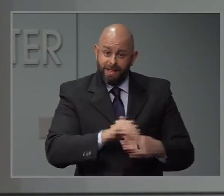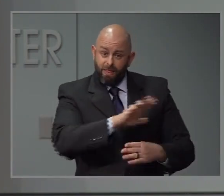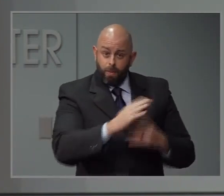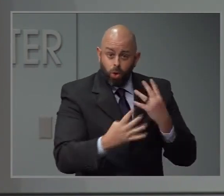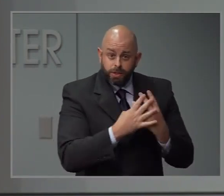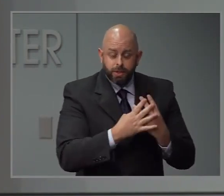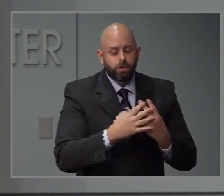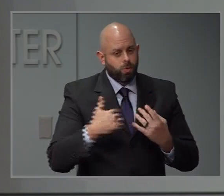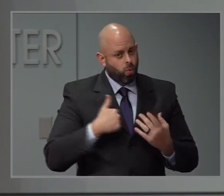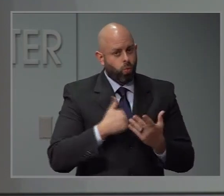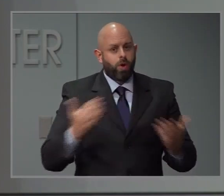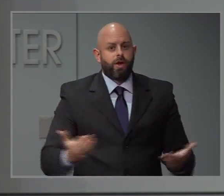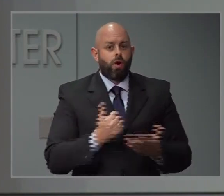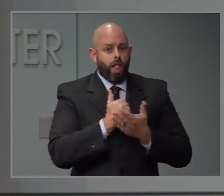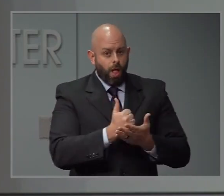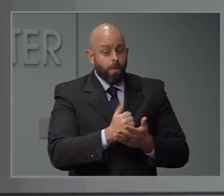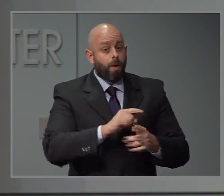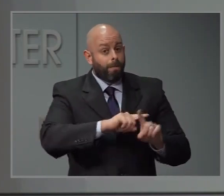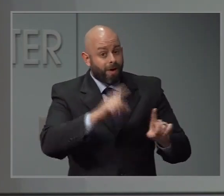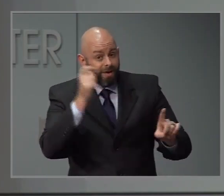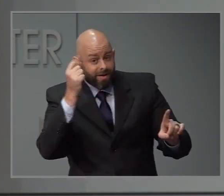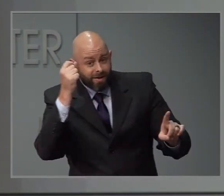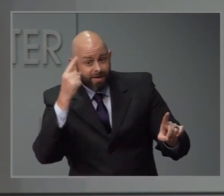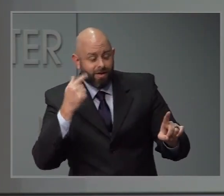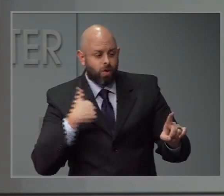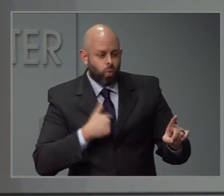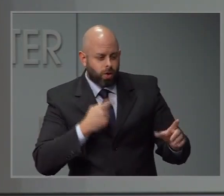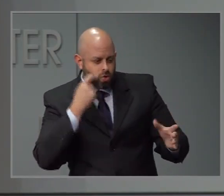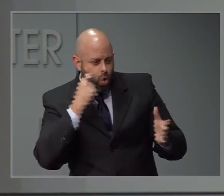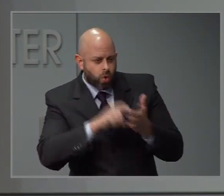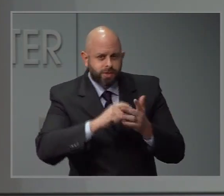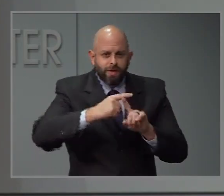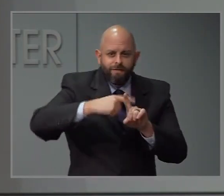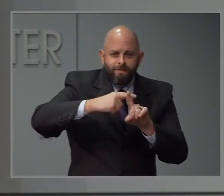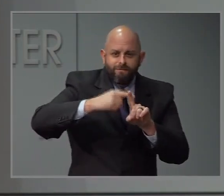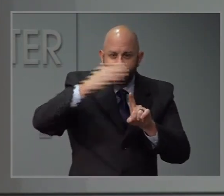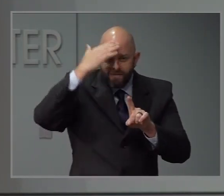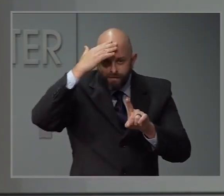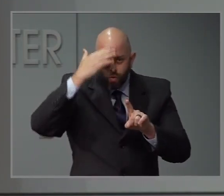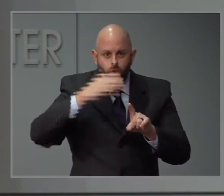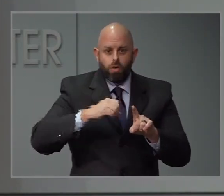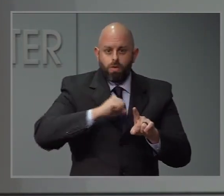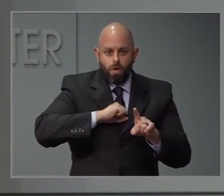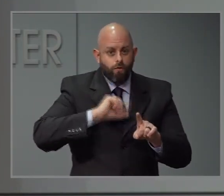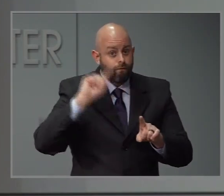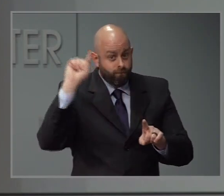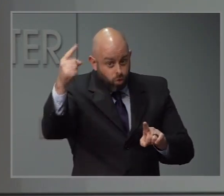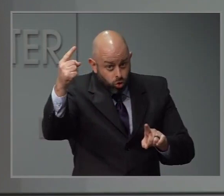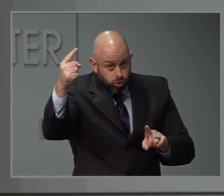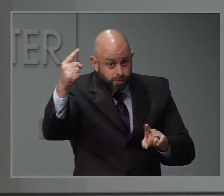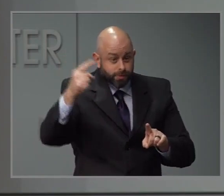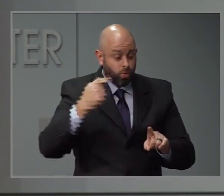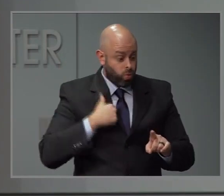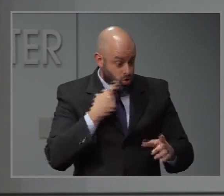again, it does start with symptom recognition and folks who have fever and cough.